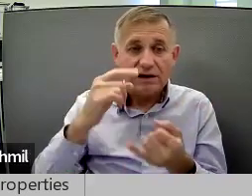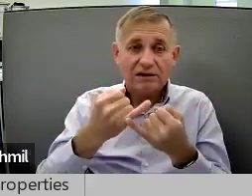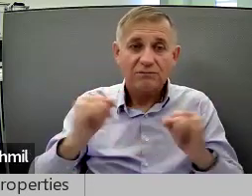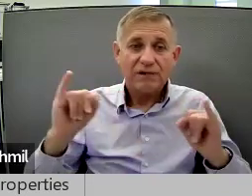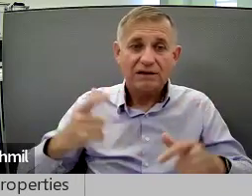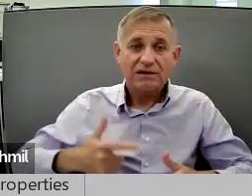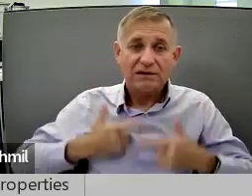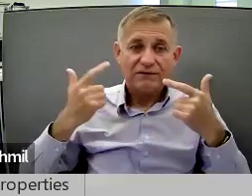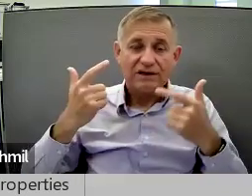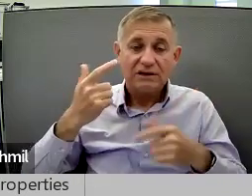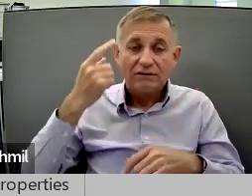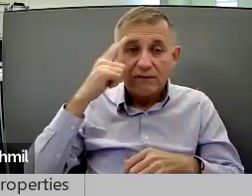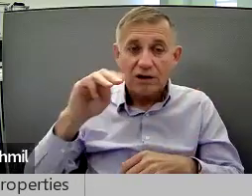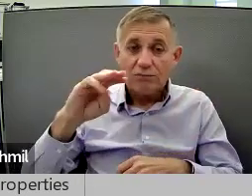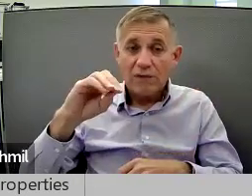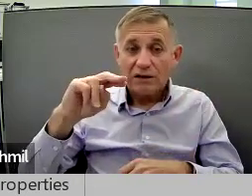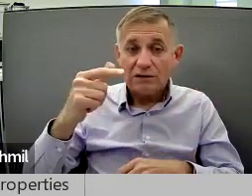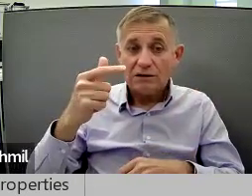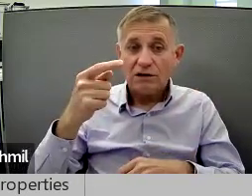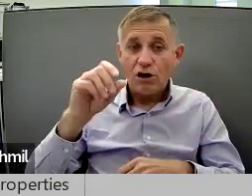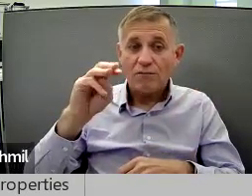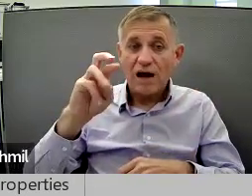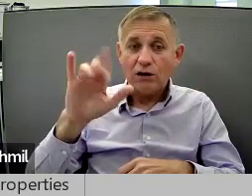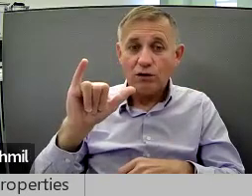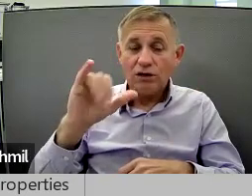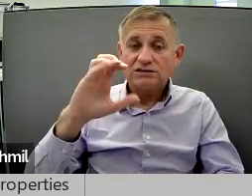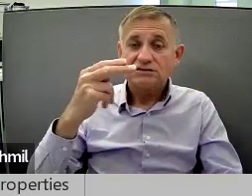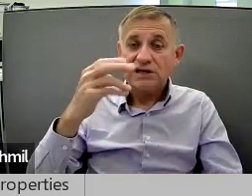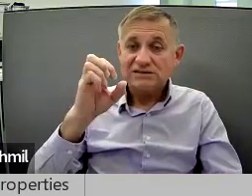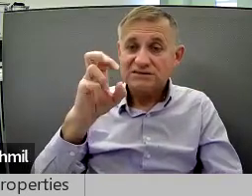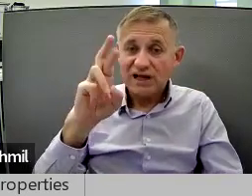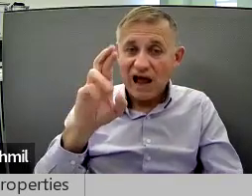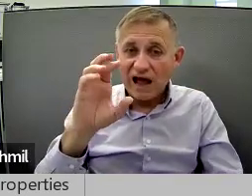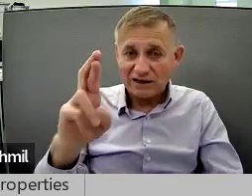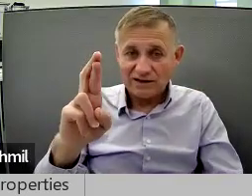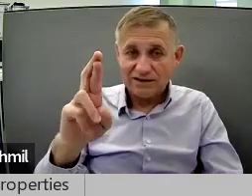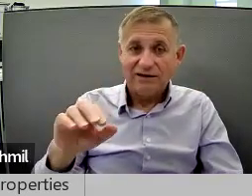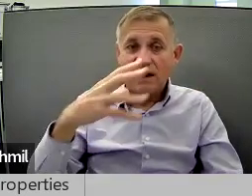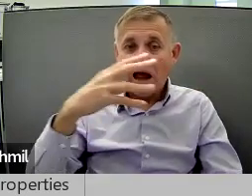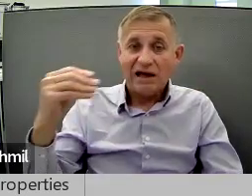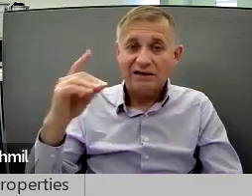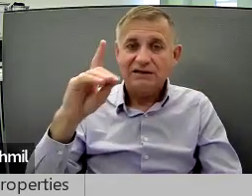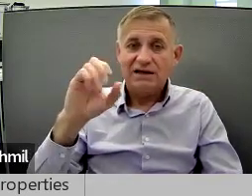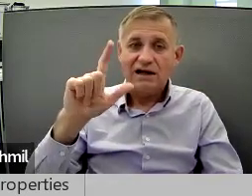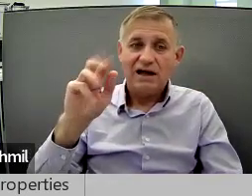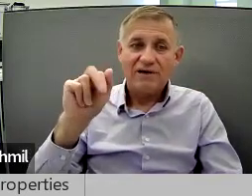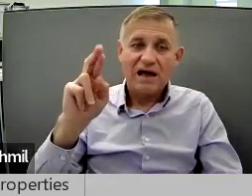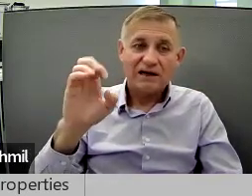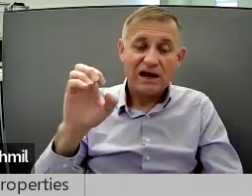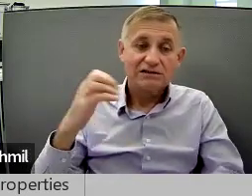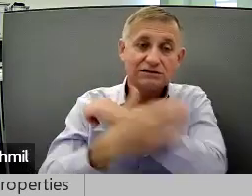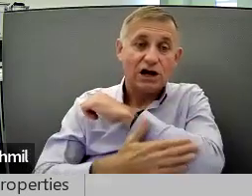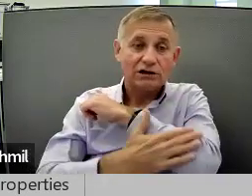Center for Independent Living for Montgomery, Chester, and Delaware